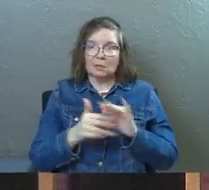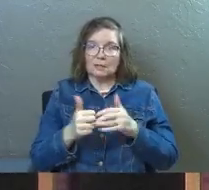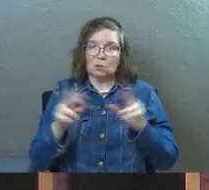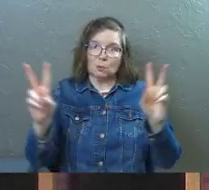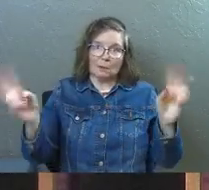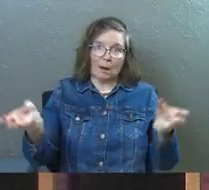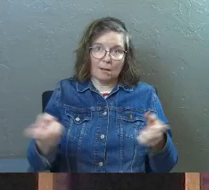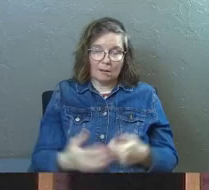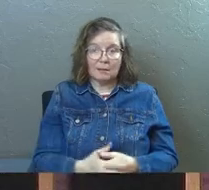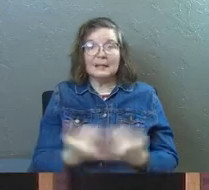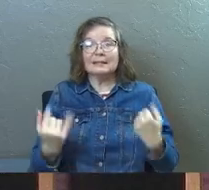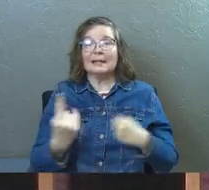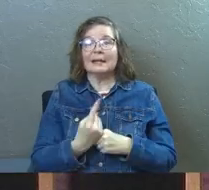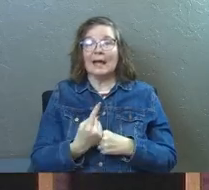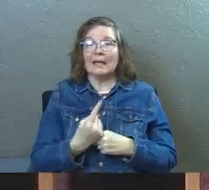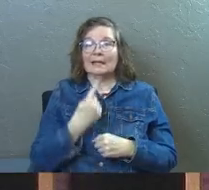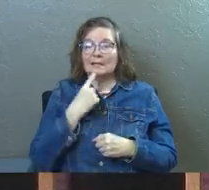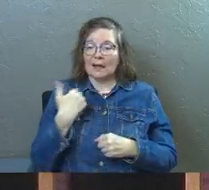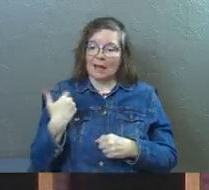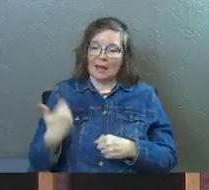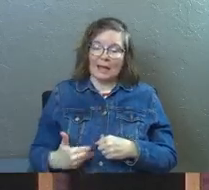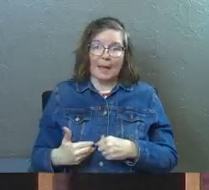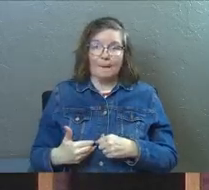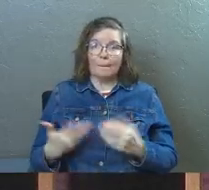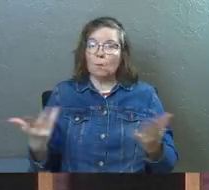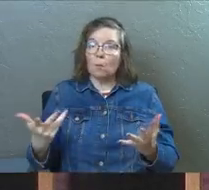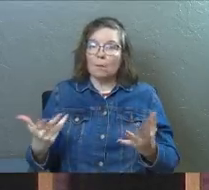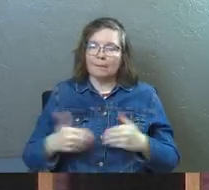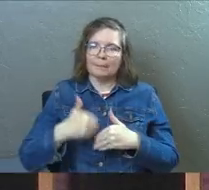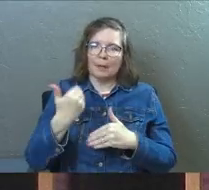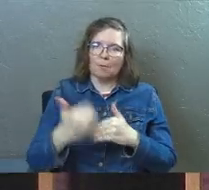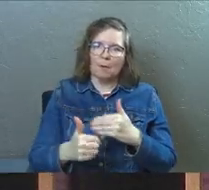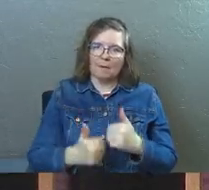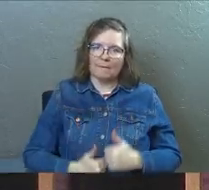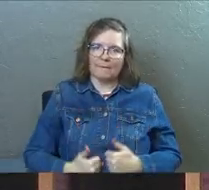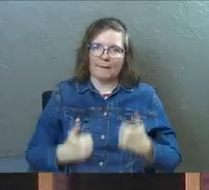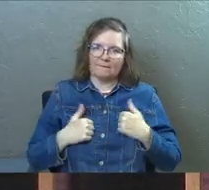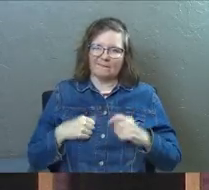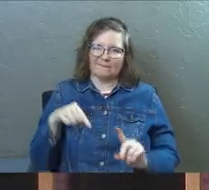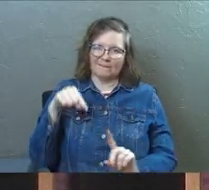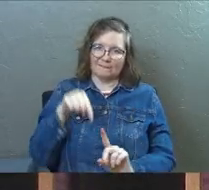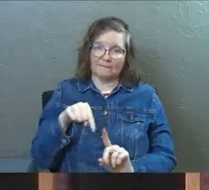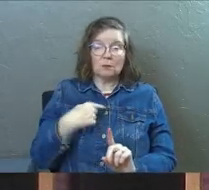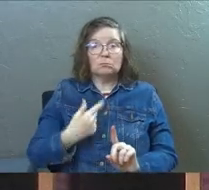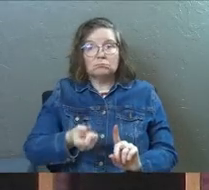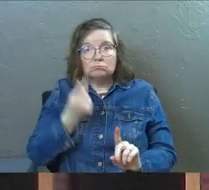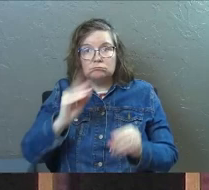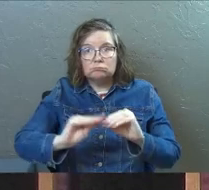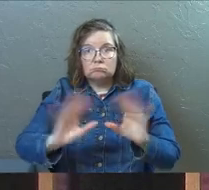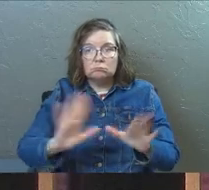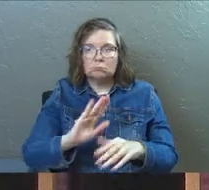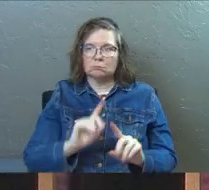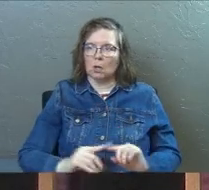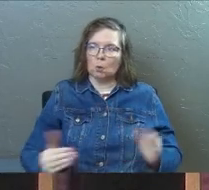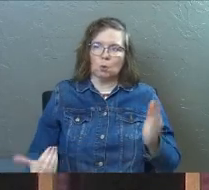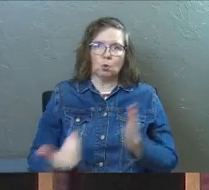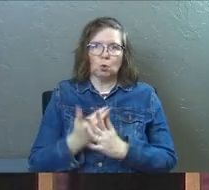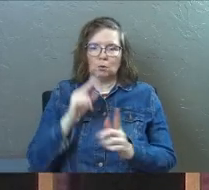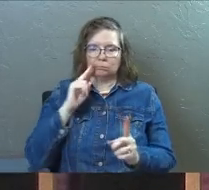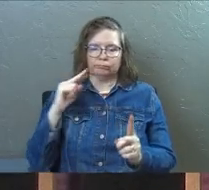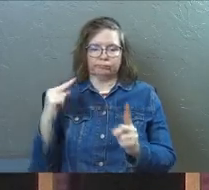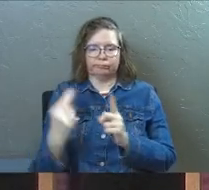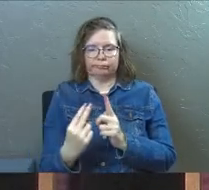into a title. Today, he's going to say, I am the bread of life. So you can understand a whole new